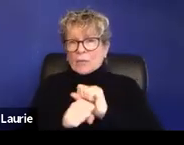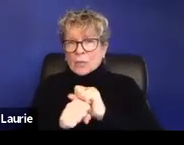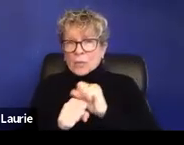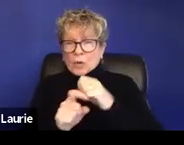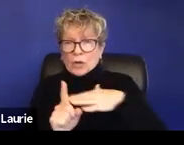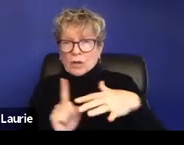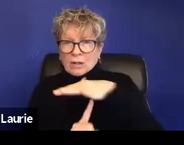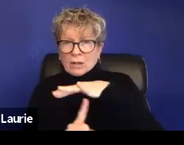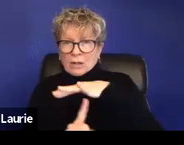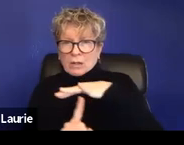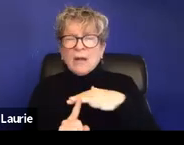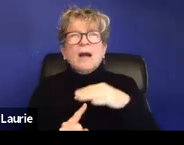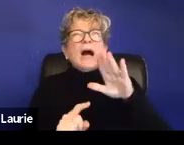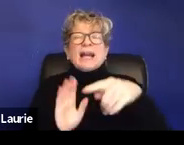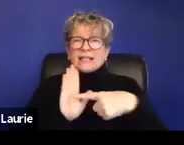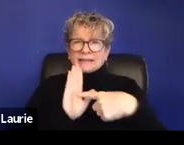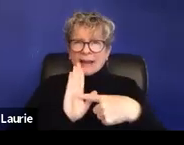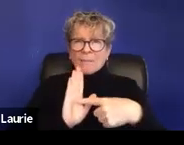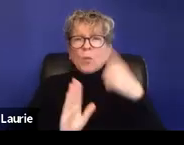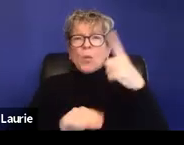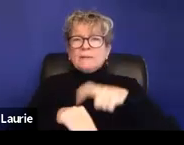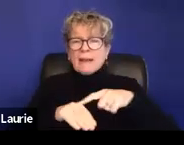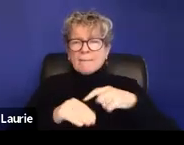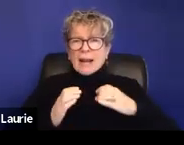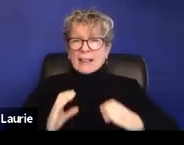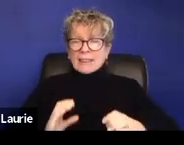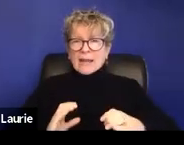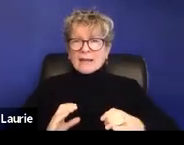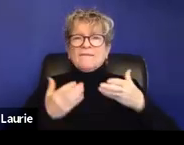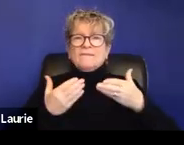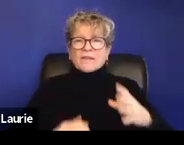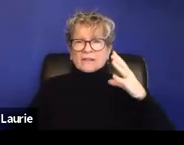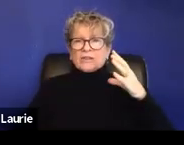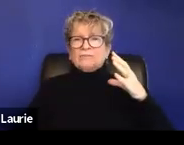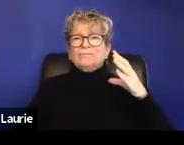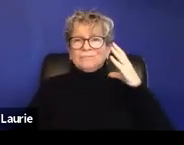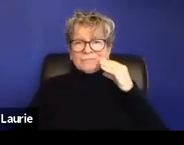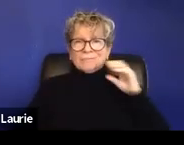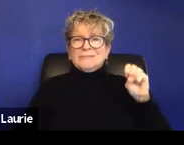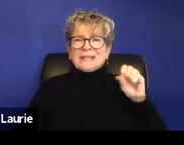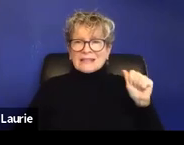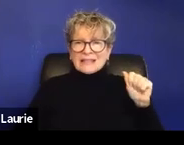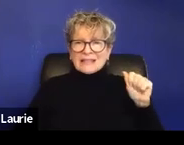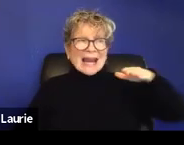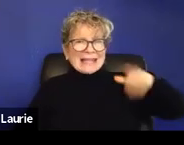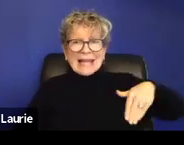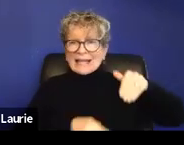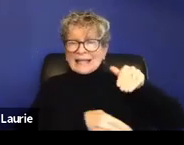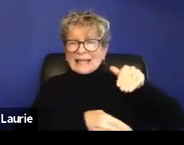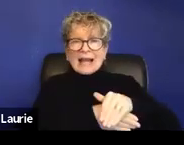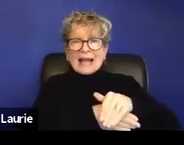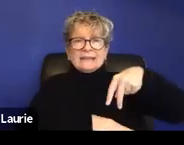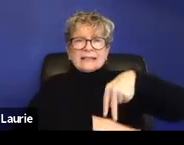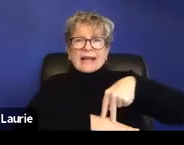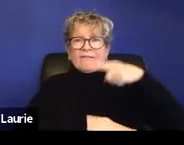um, I had a client who had been sexually assaulted late at night while she was at a bus stop